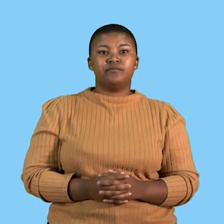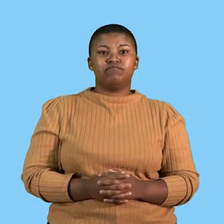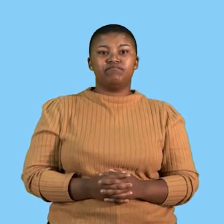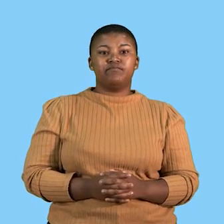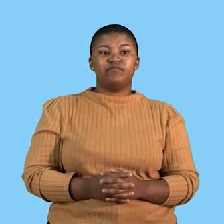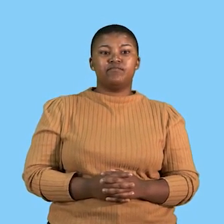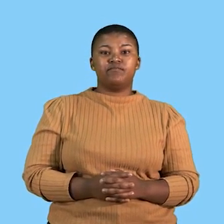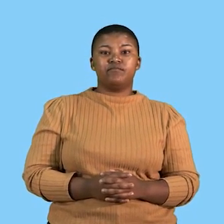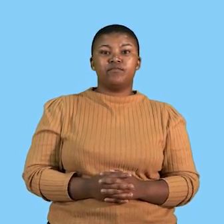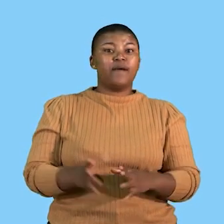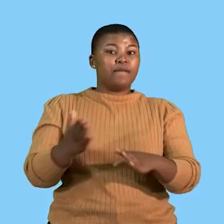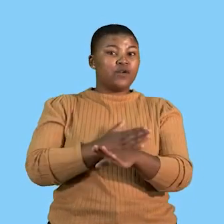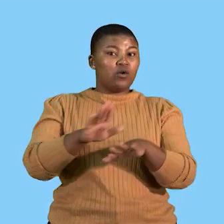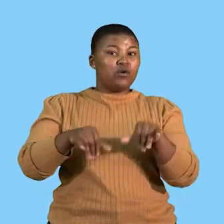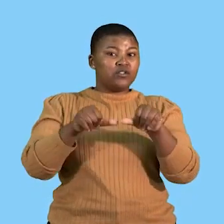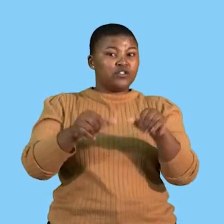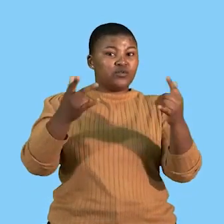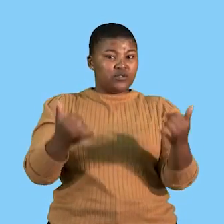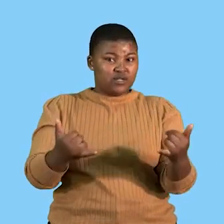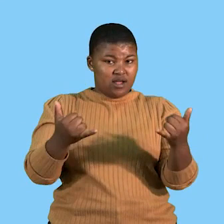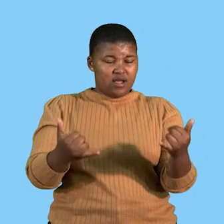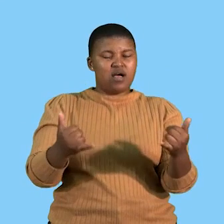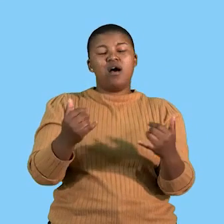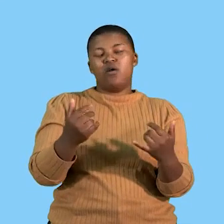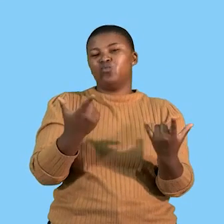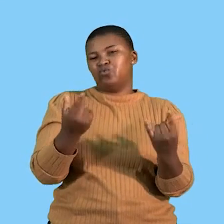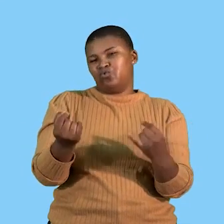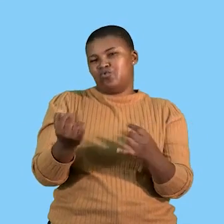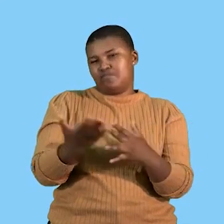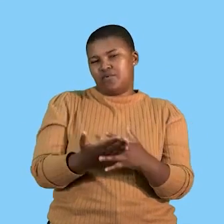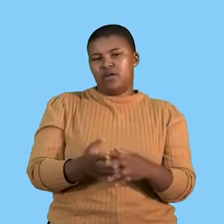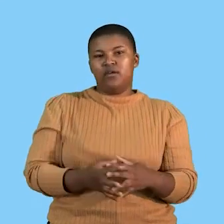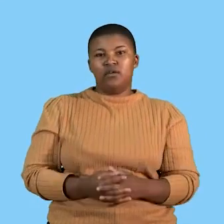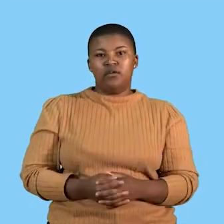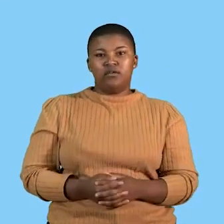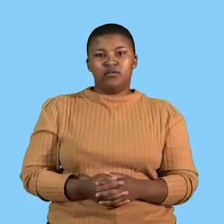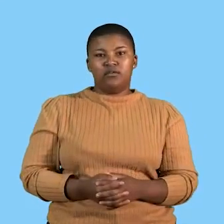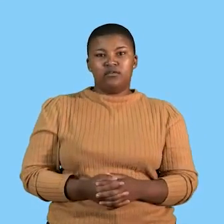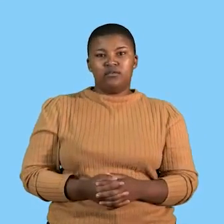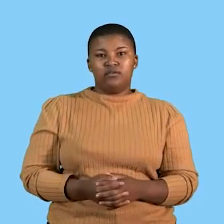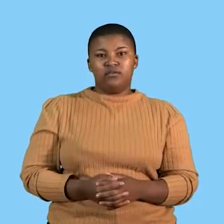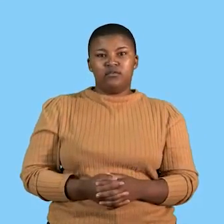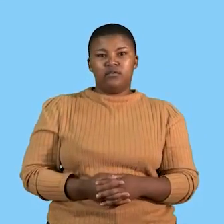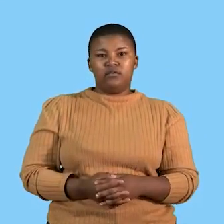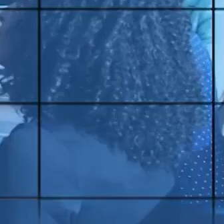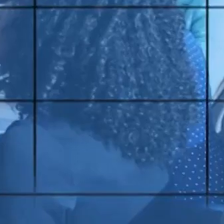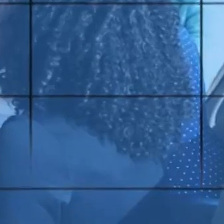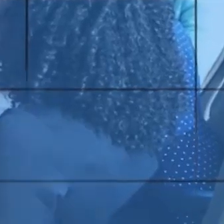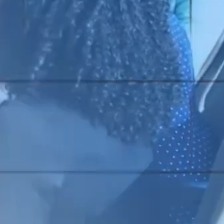that is it for our practice question. Before we continue to the application questions, let's take a short break.